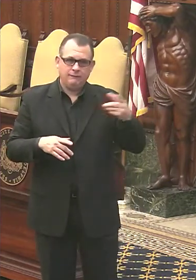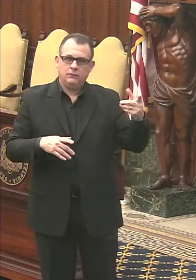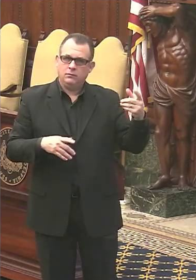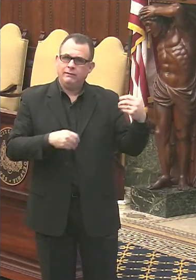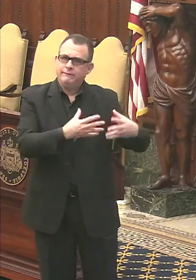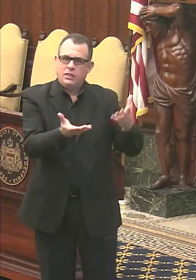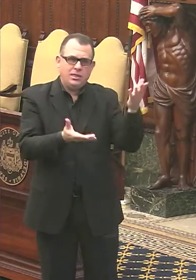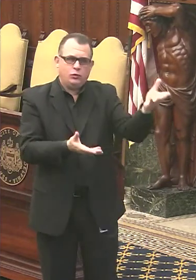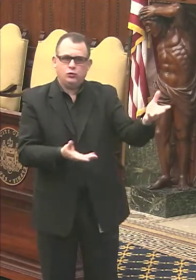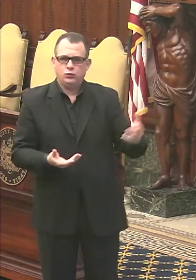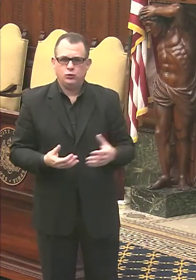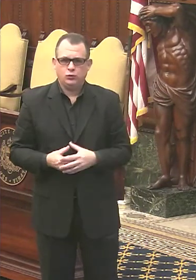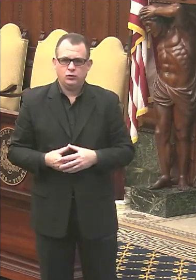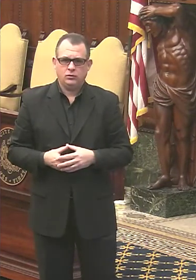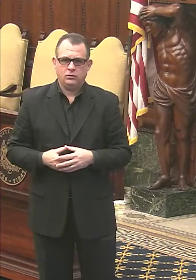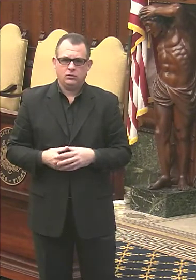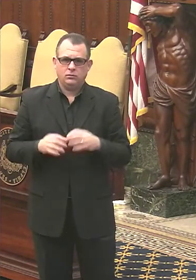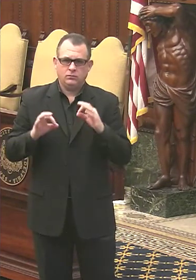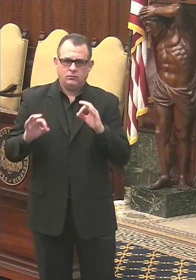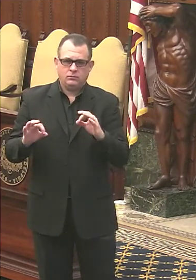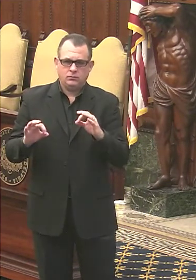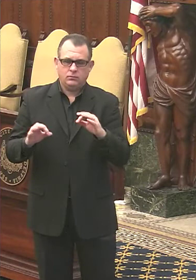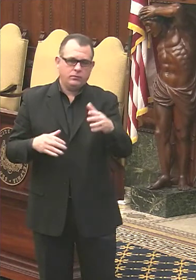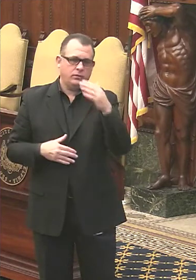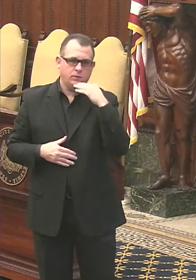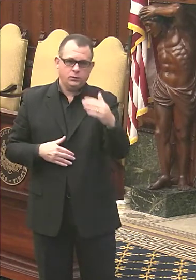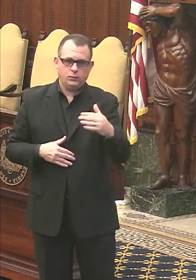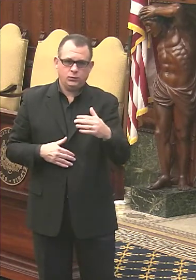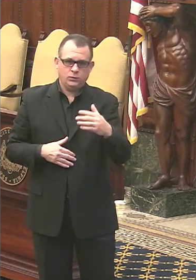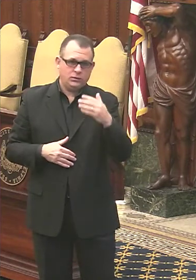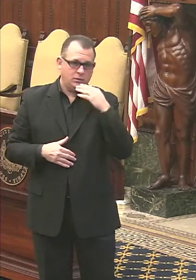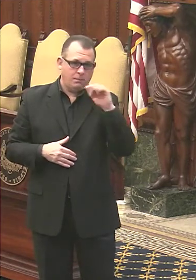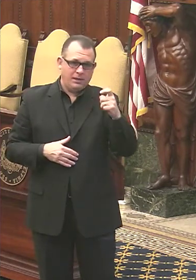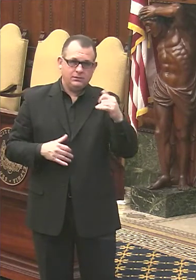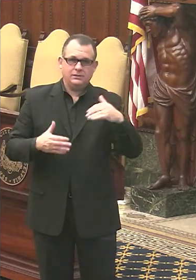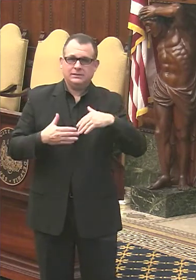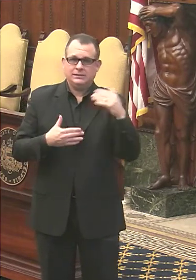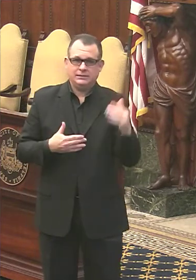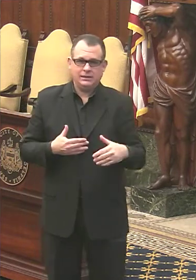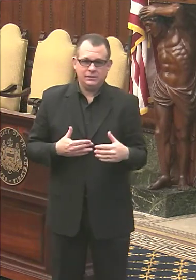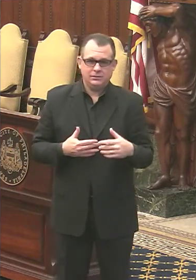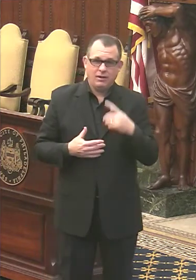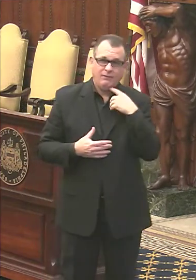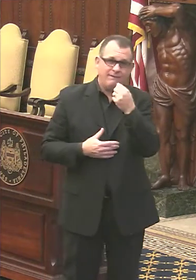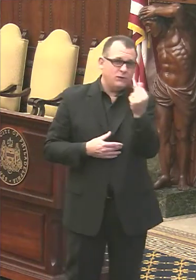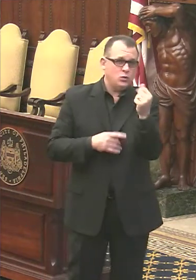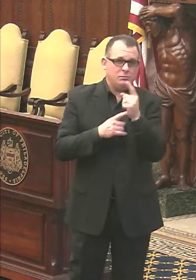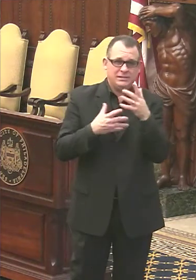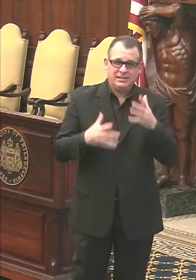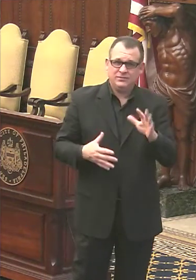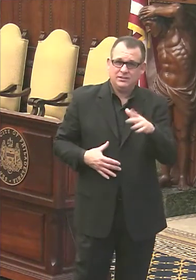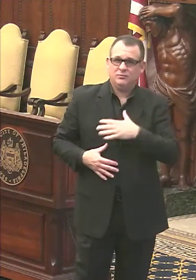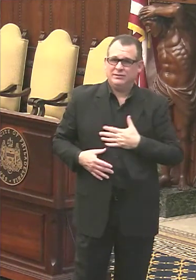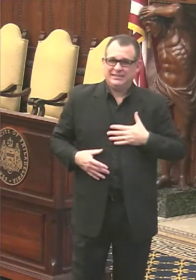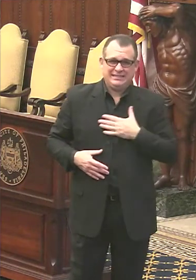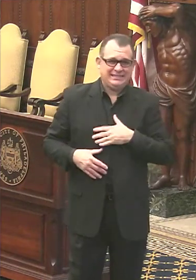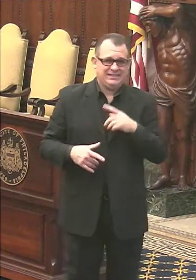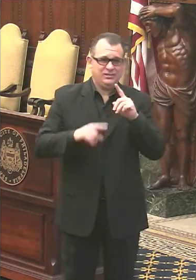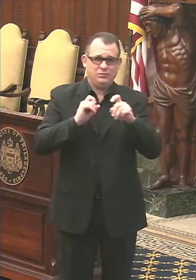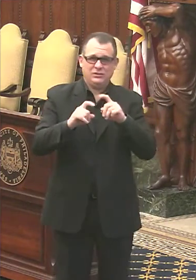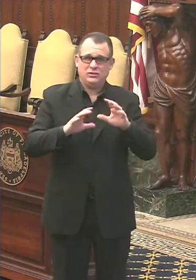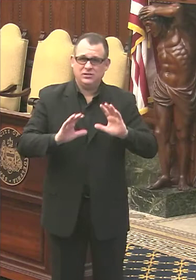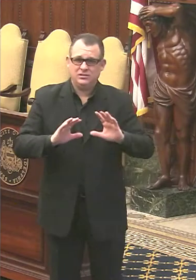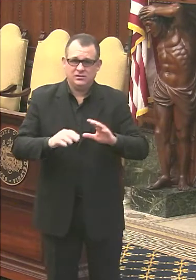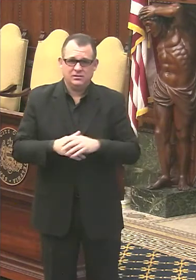Okay. Max, you good? Yeah. Thank you. Thank you, Max. let's go. We only have a couple minutes left, so please keep your questions as tight as